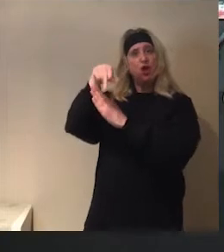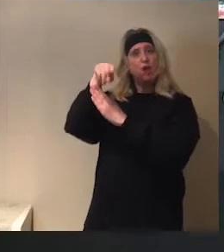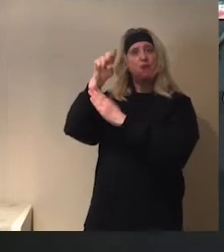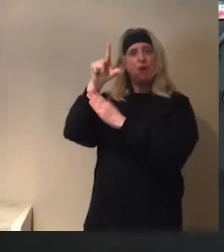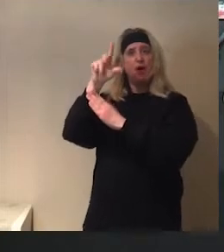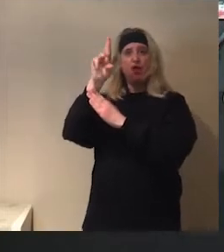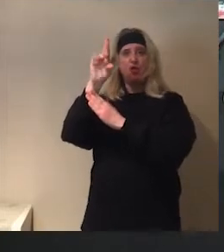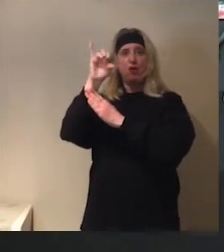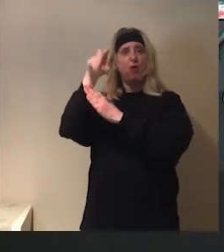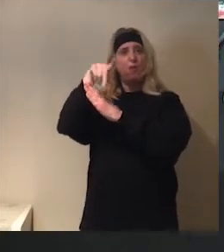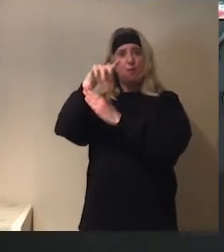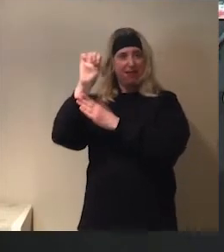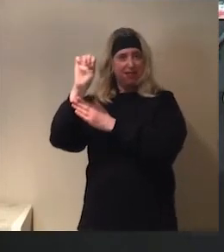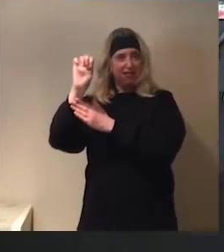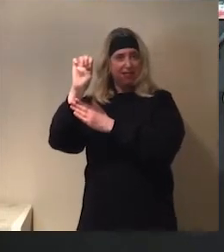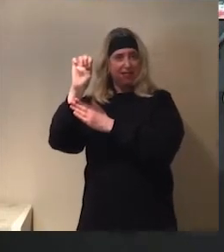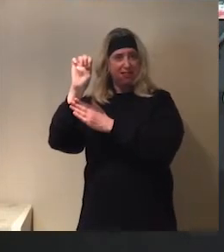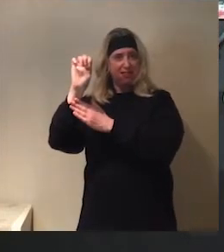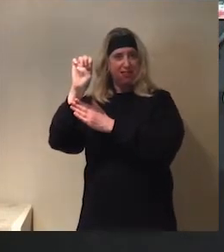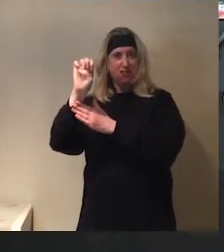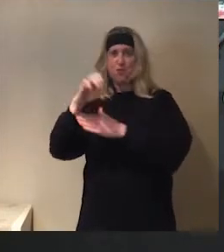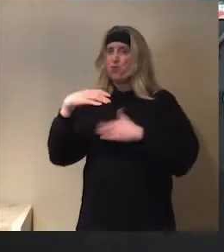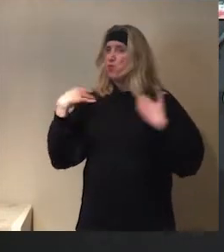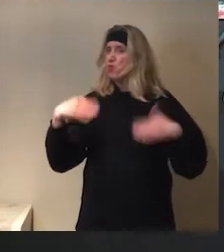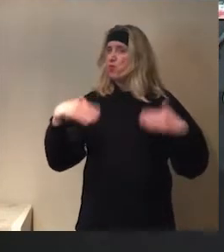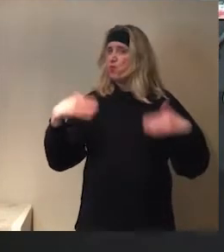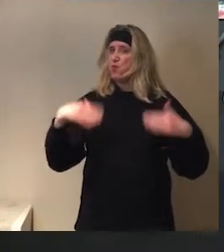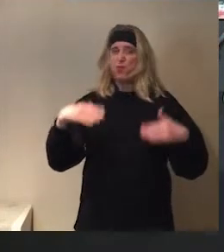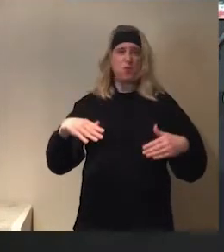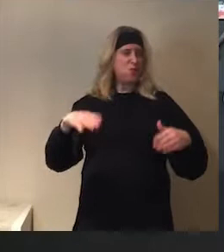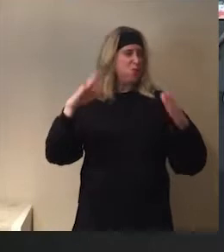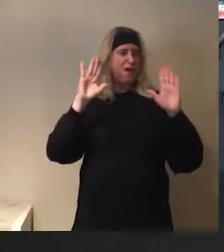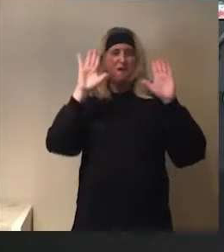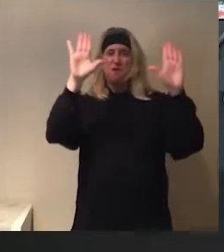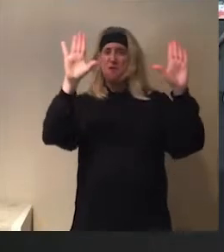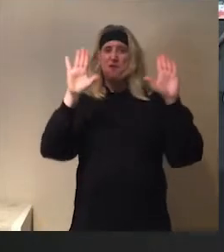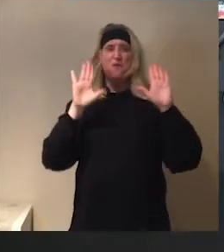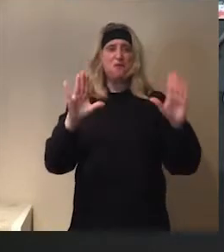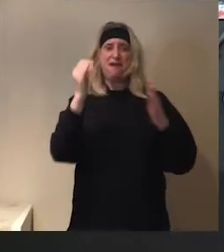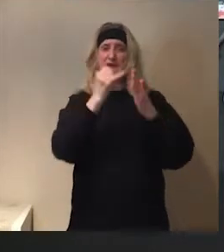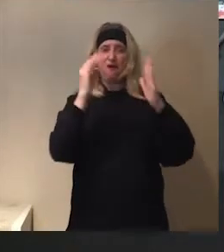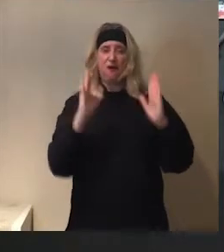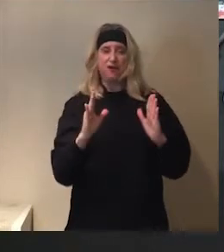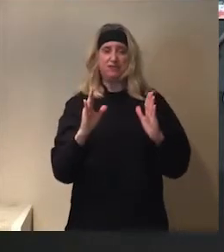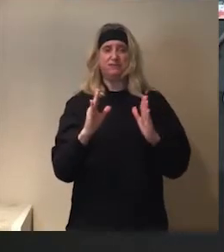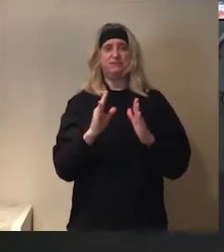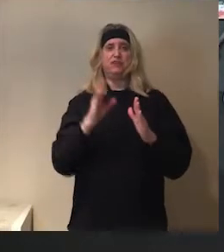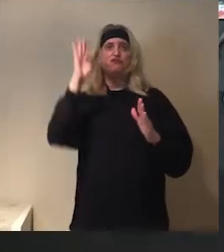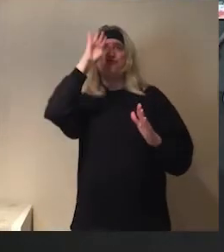Riopelle. Jean-Paul Riopelle. Oh, what a great, great, great artist he was. He